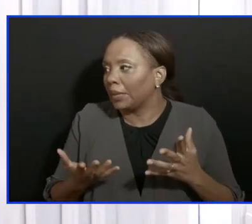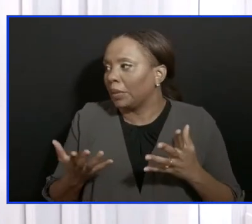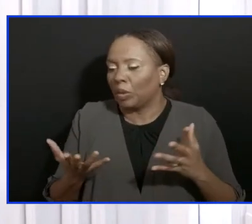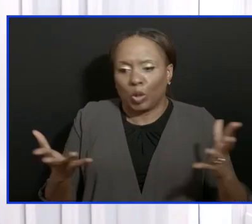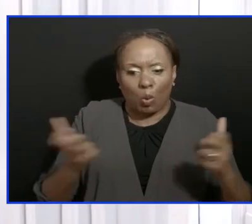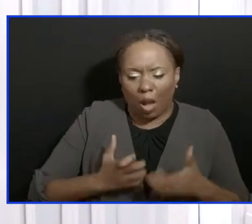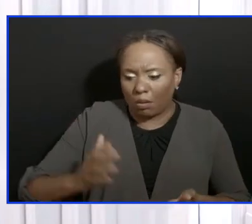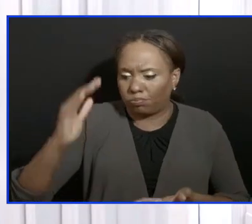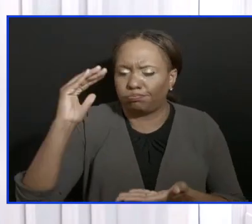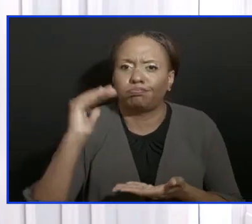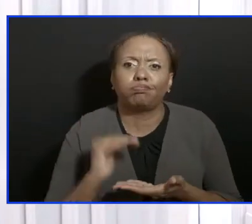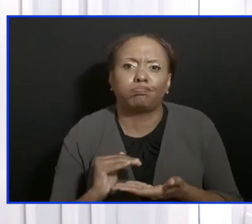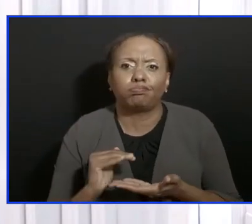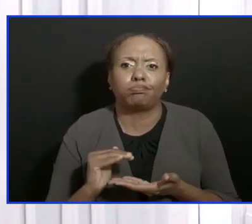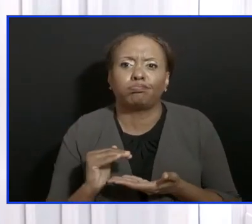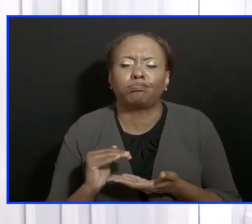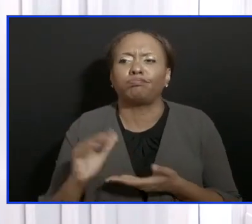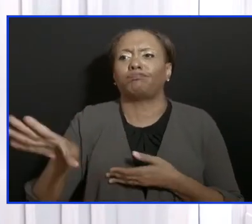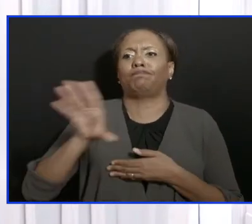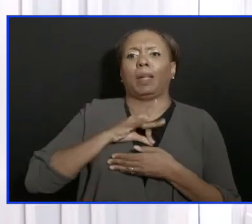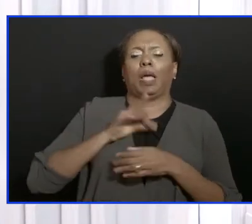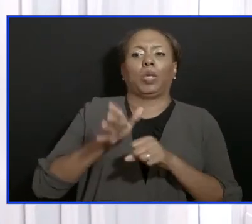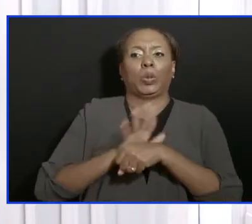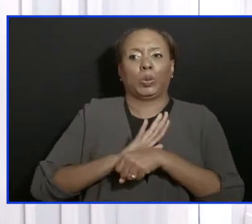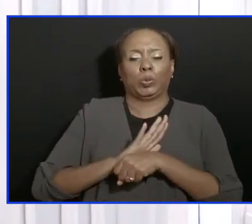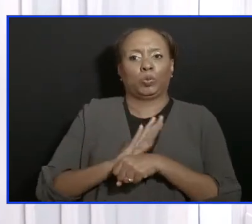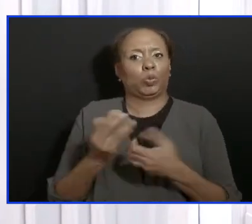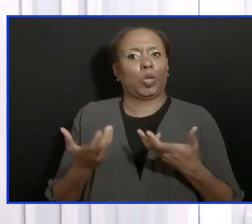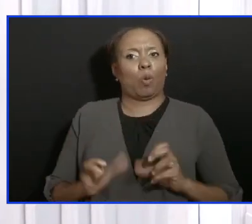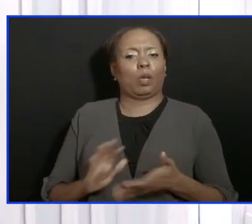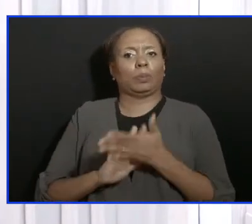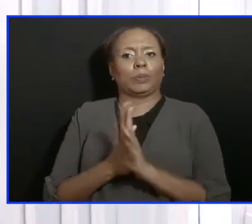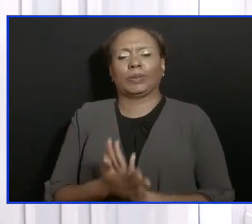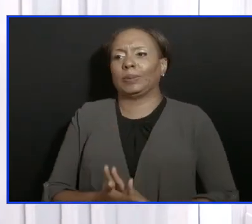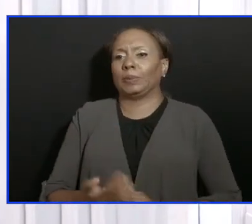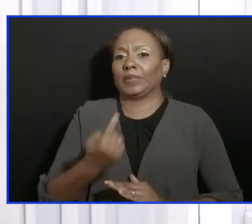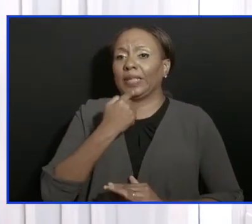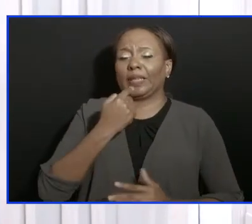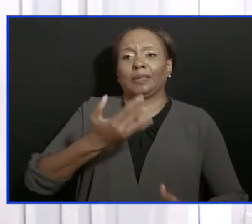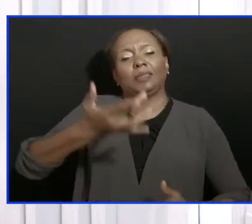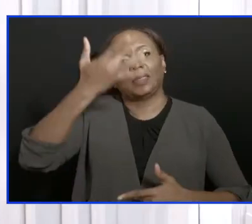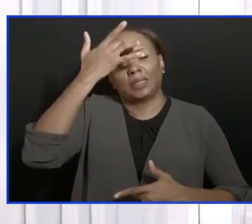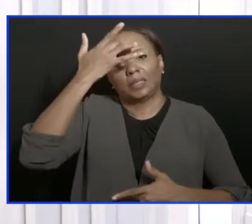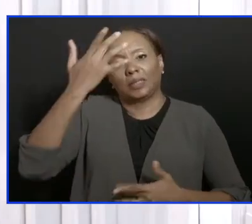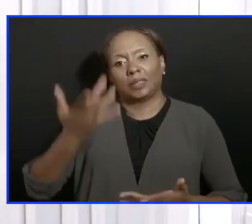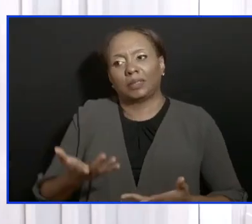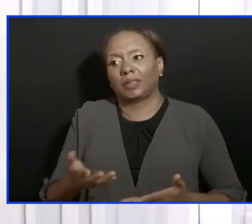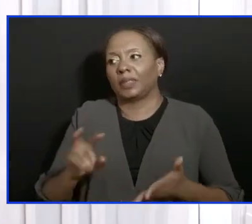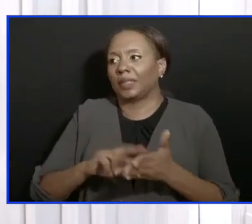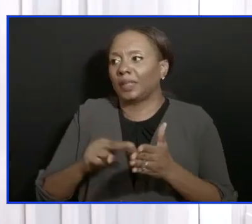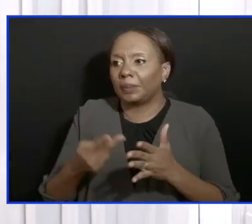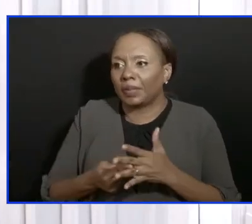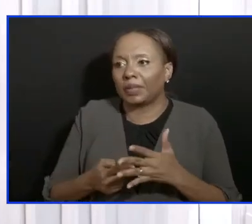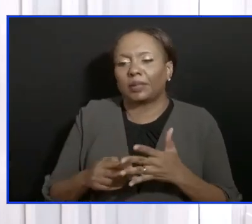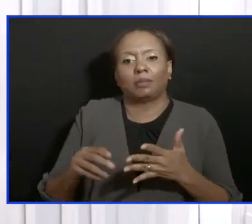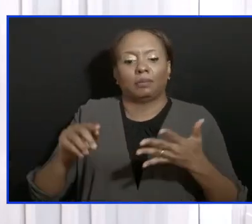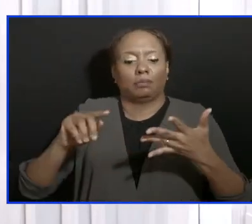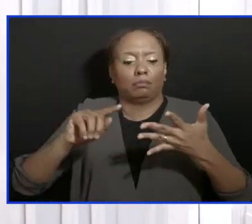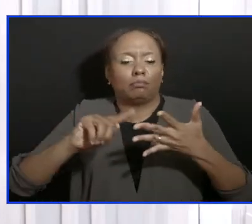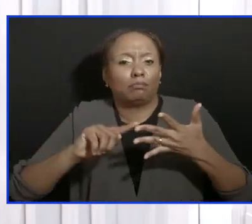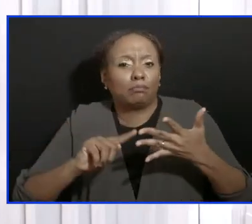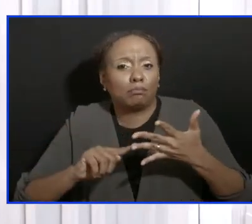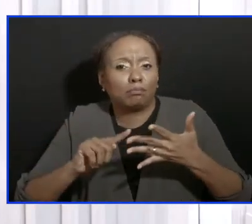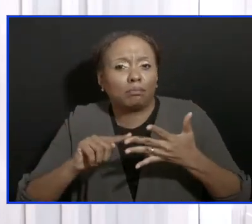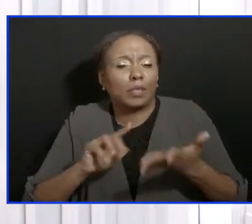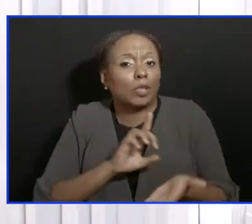extent to which each of us can become seriously ill. Then we minimize the extent to which Dr. Ford and Dr. Grandison and all of the other